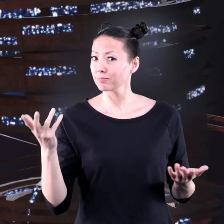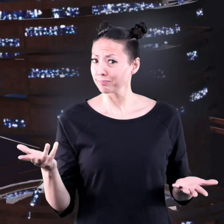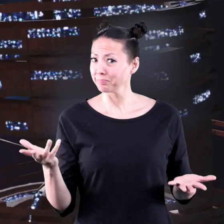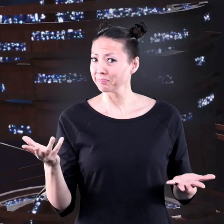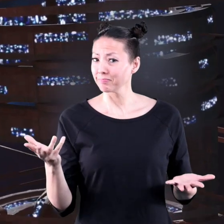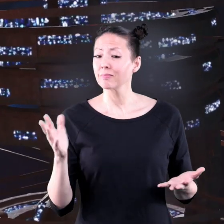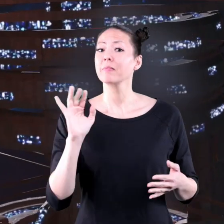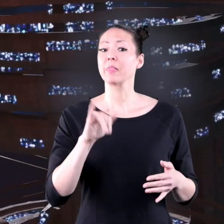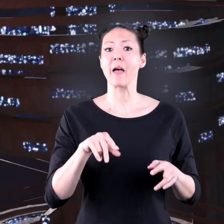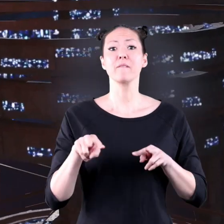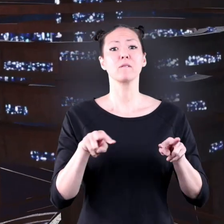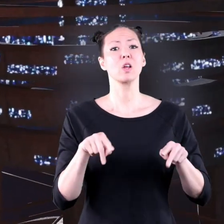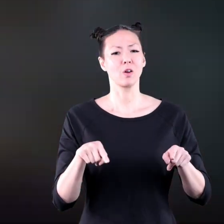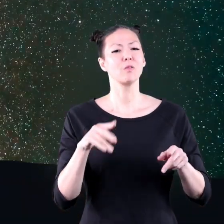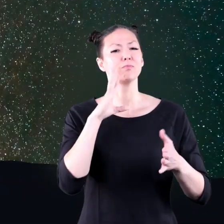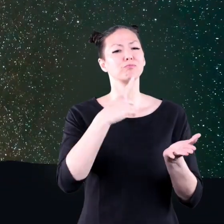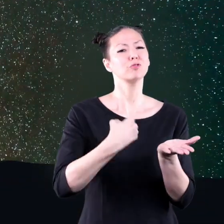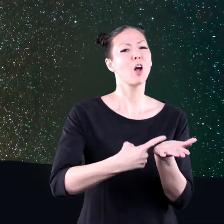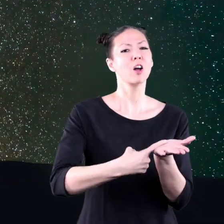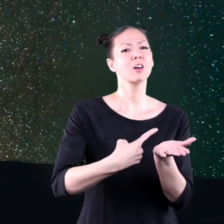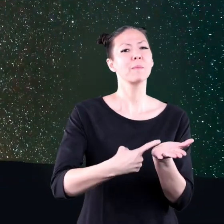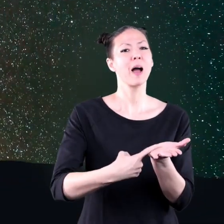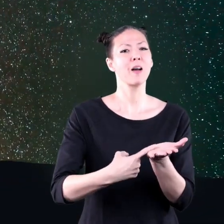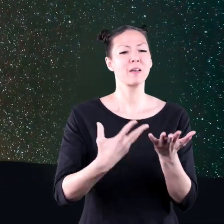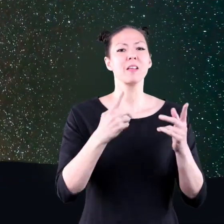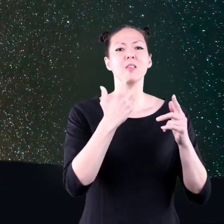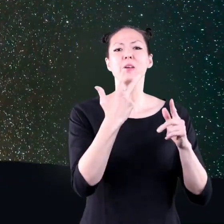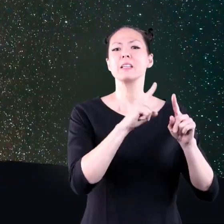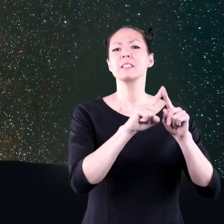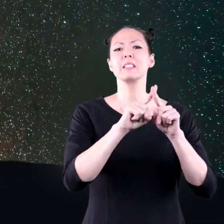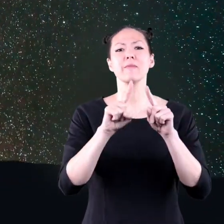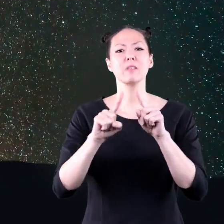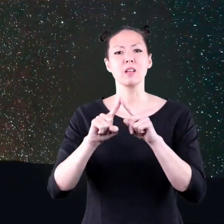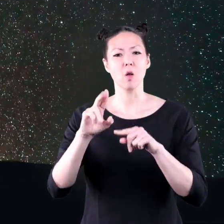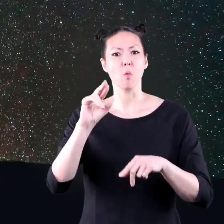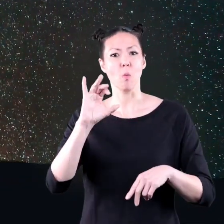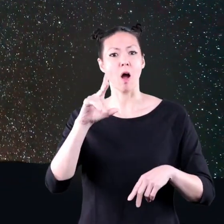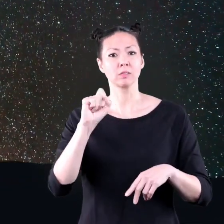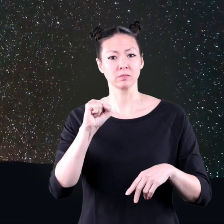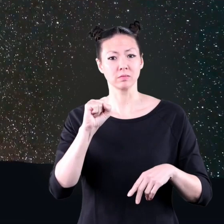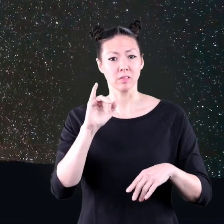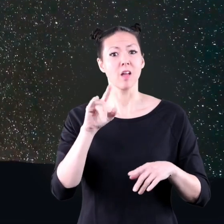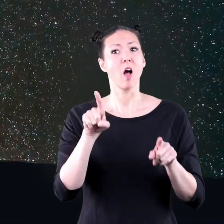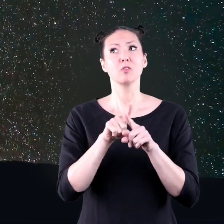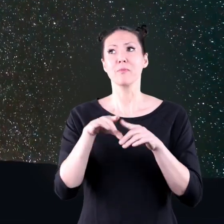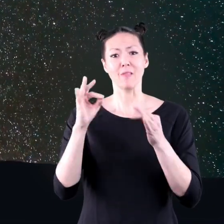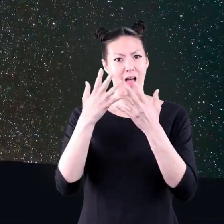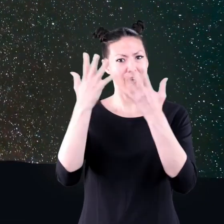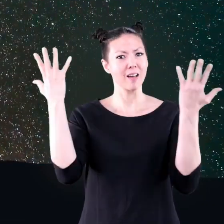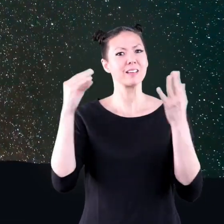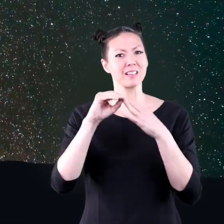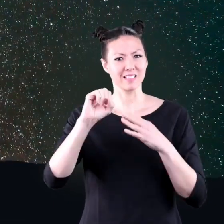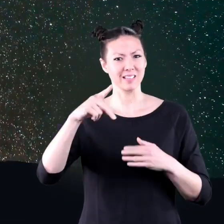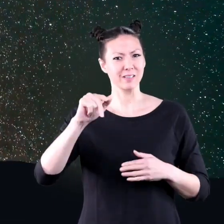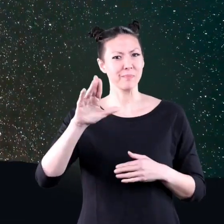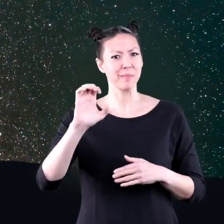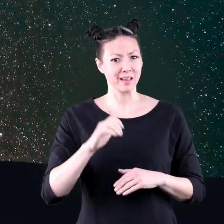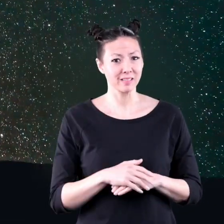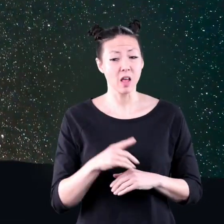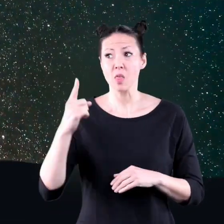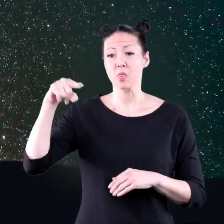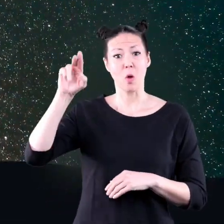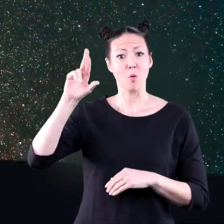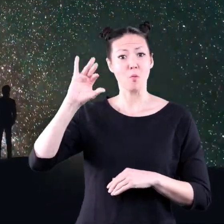space stations? In this video, we are going to be talking about three different rocks that are also found in space.